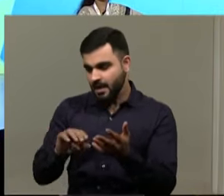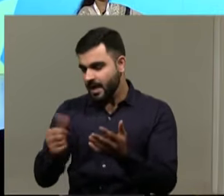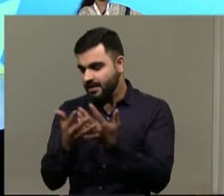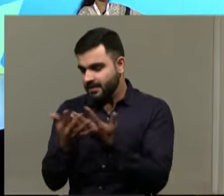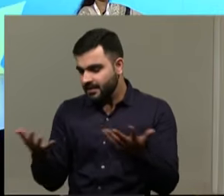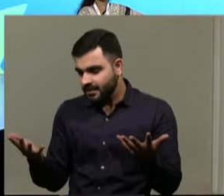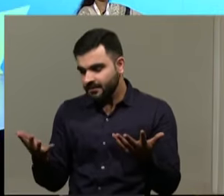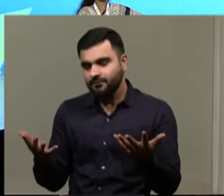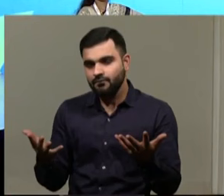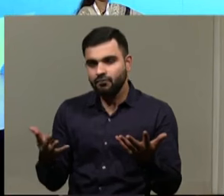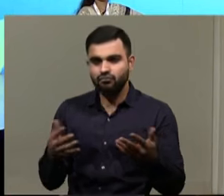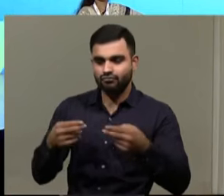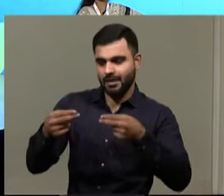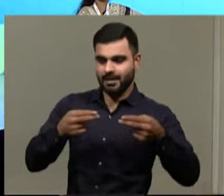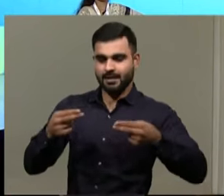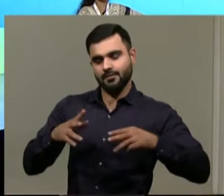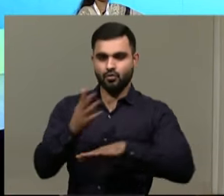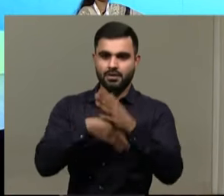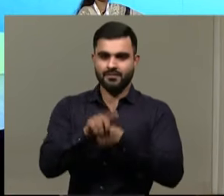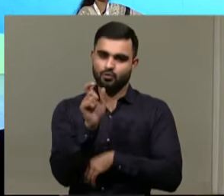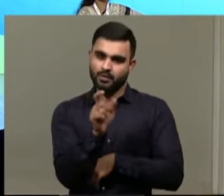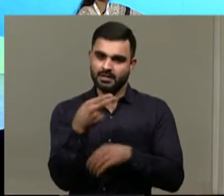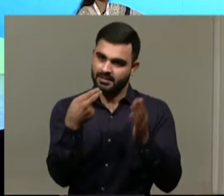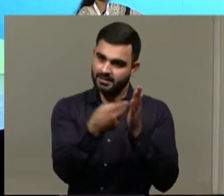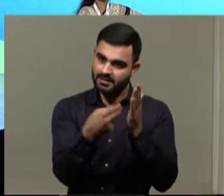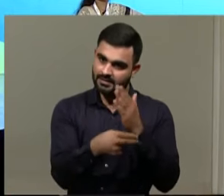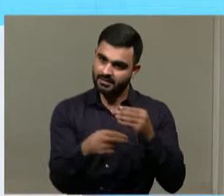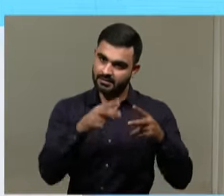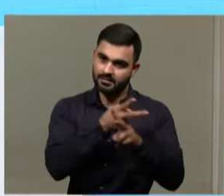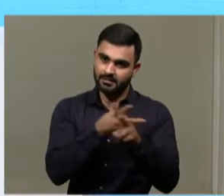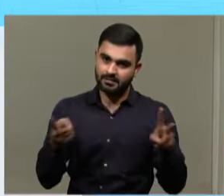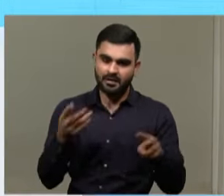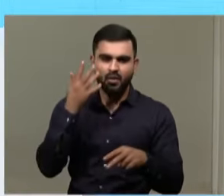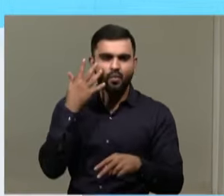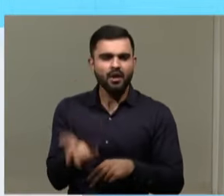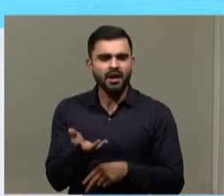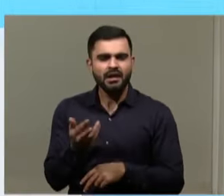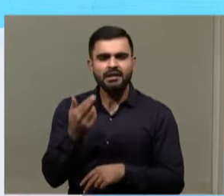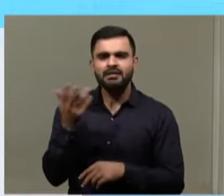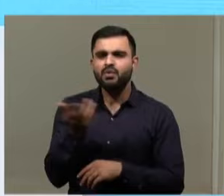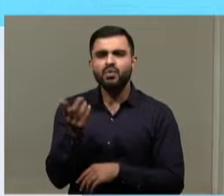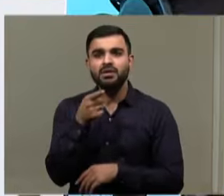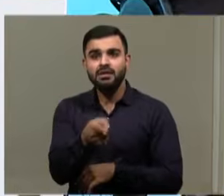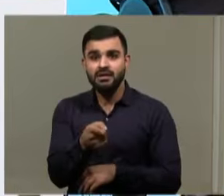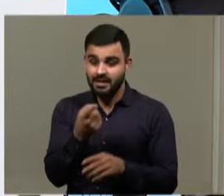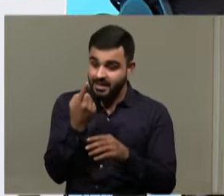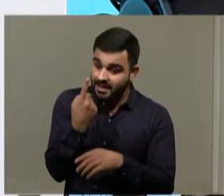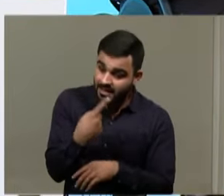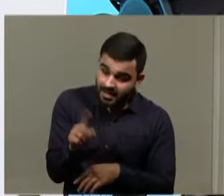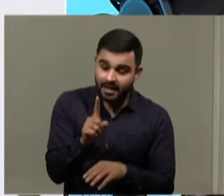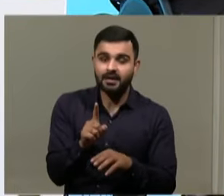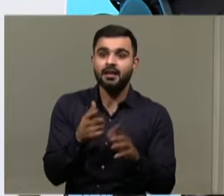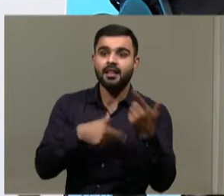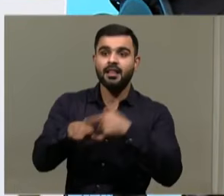things have been referred as people with disabilities. Why and what is the correct language